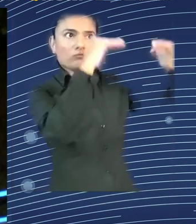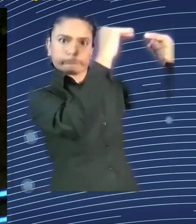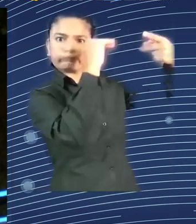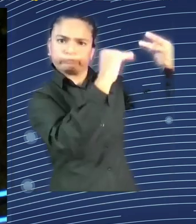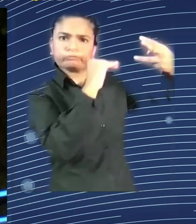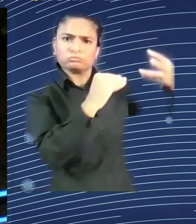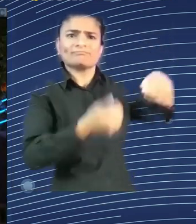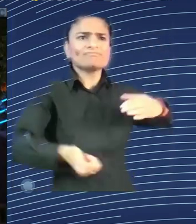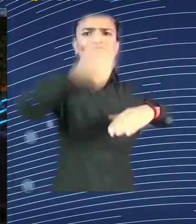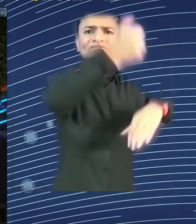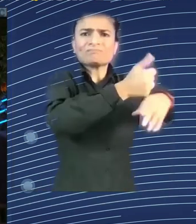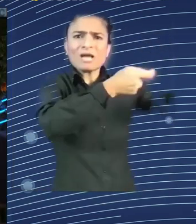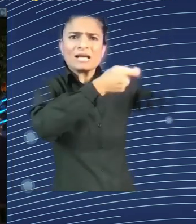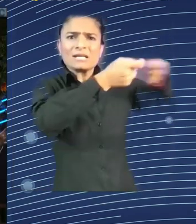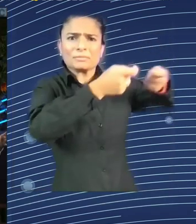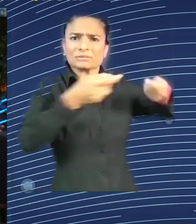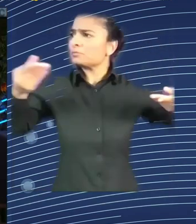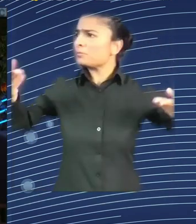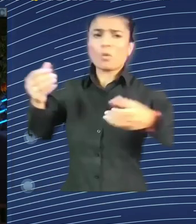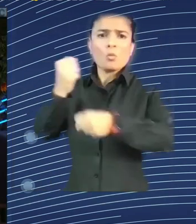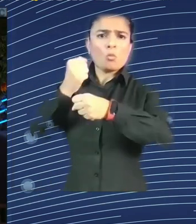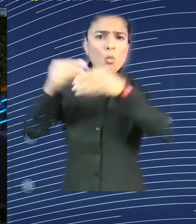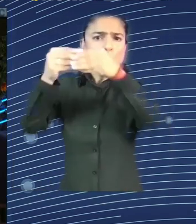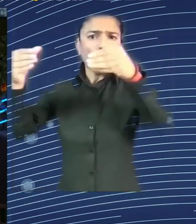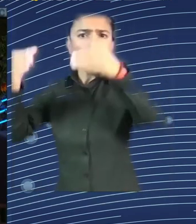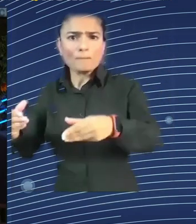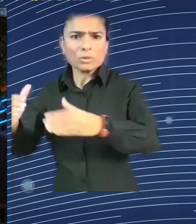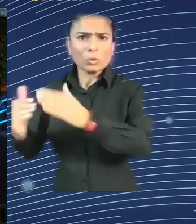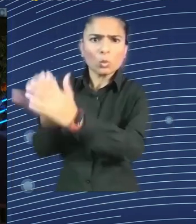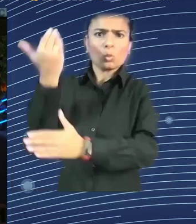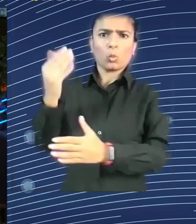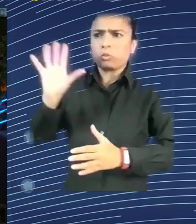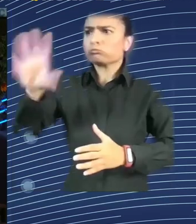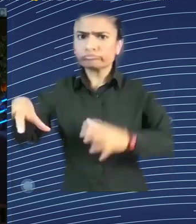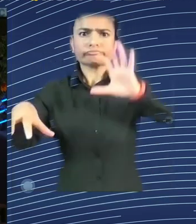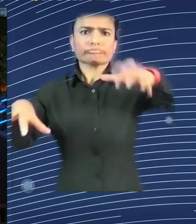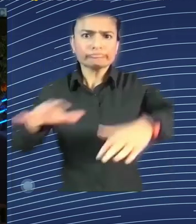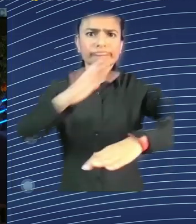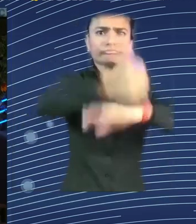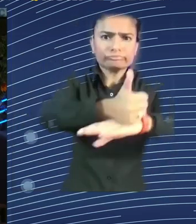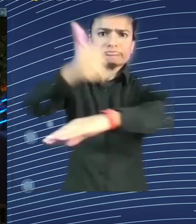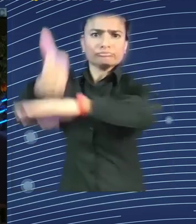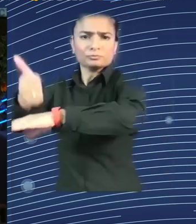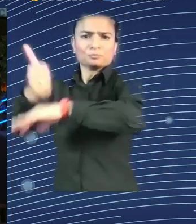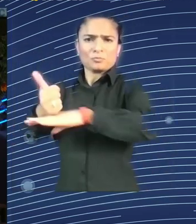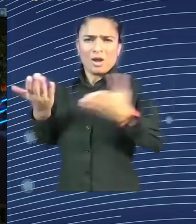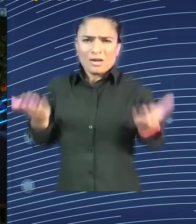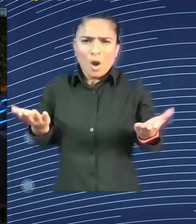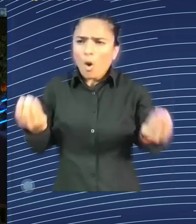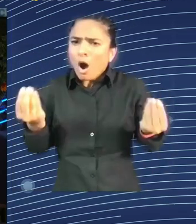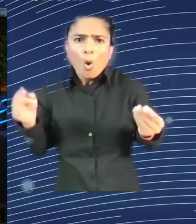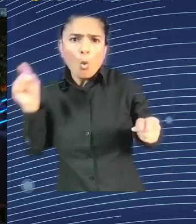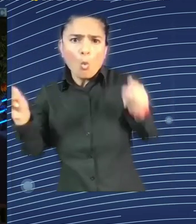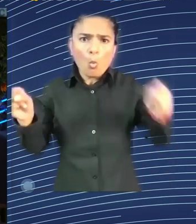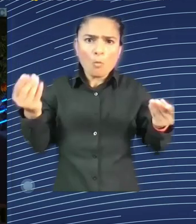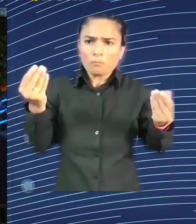functioning, how the linkage between universities and new startups in California,